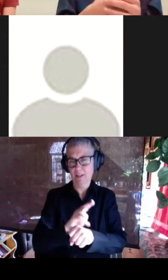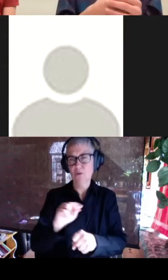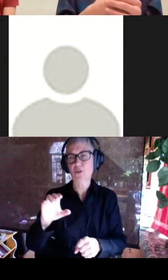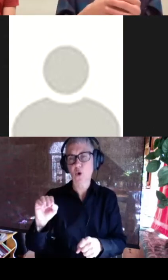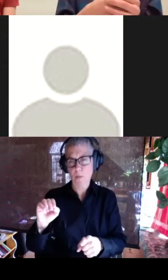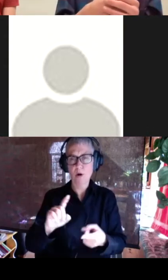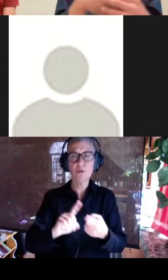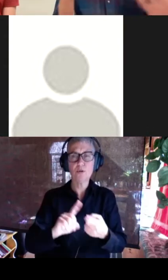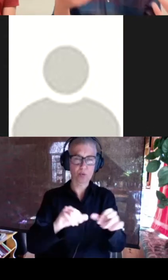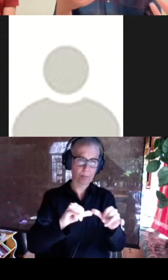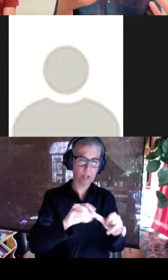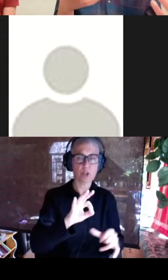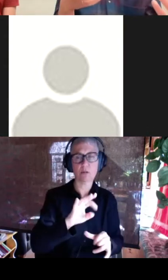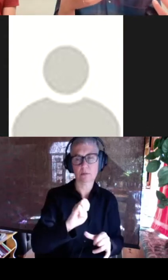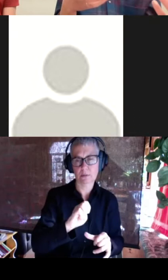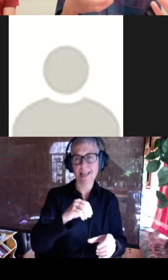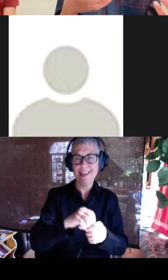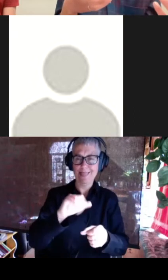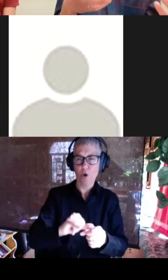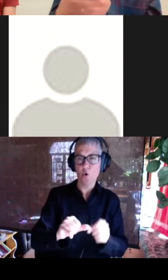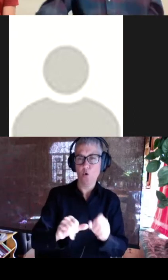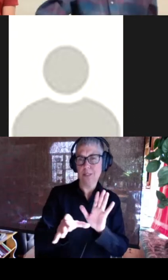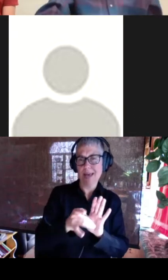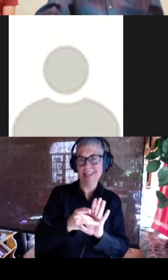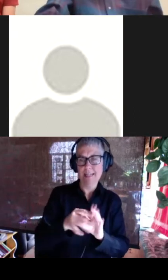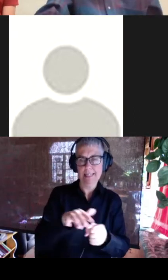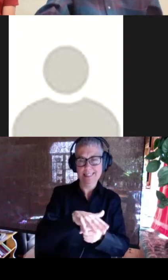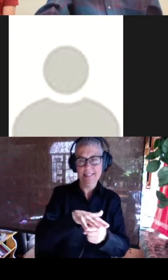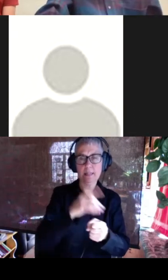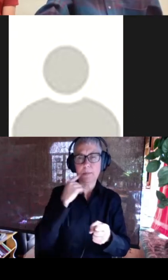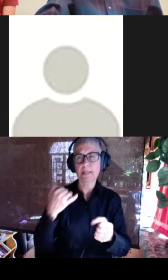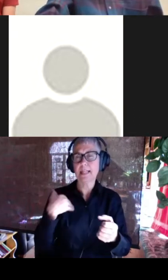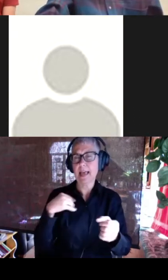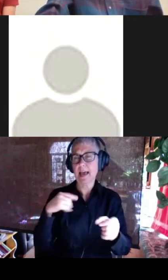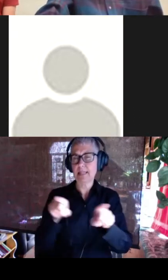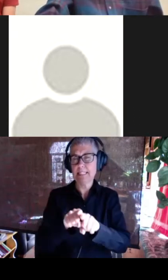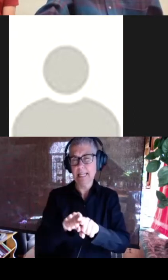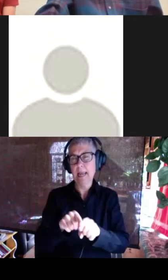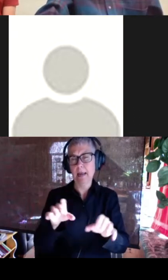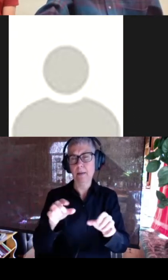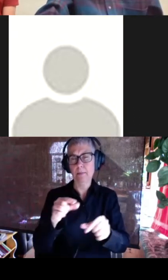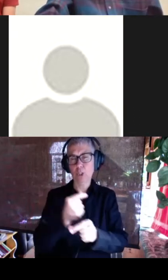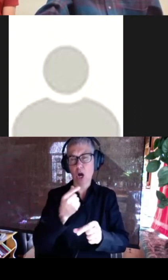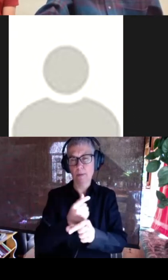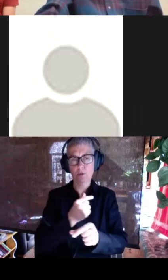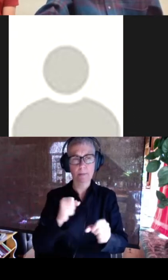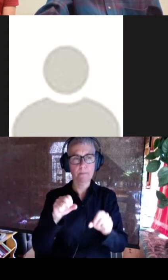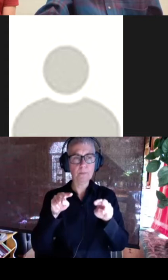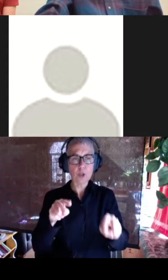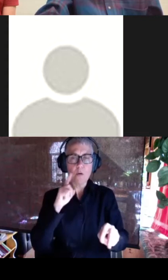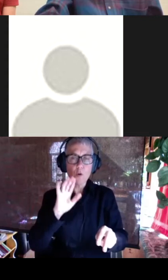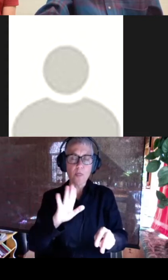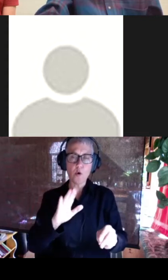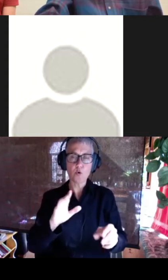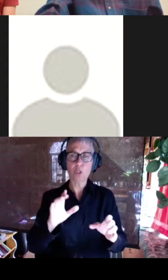um because they have the same coordination geometry and then you just look for these these characteristic absorption peaks